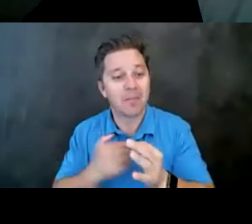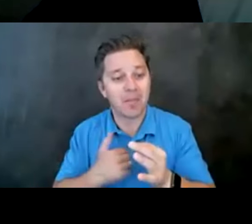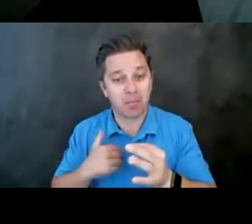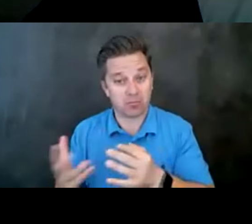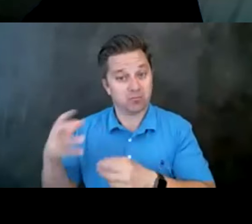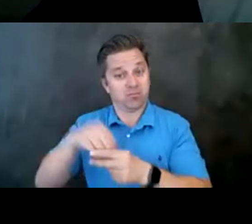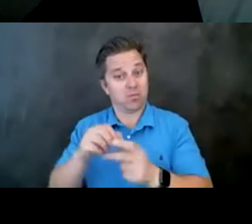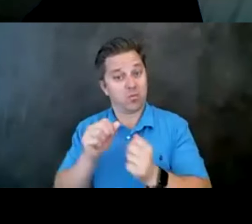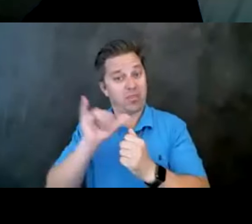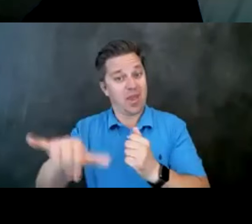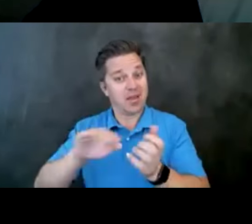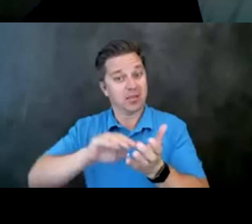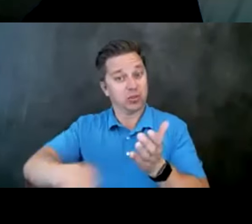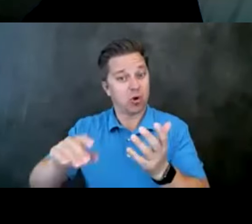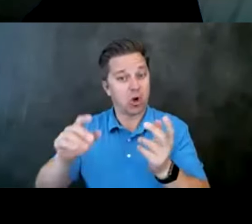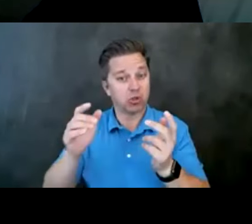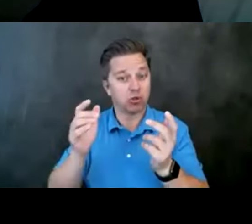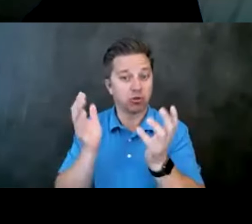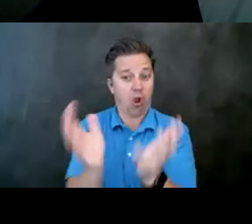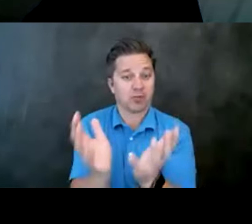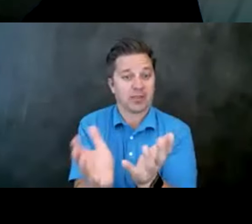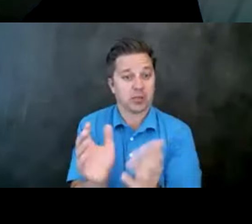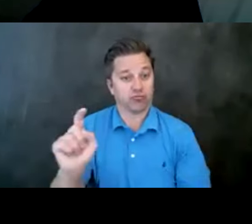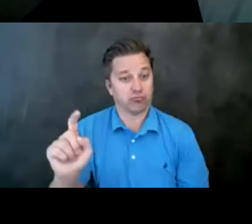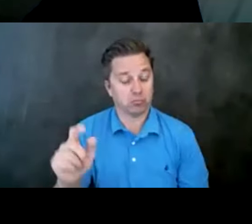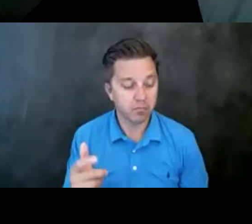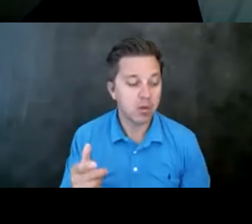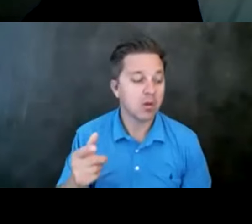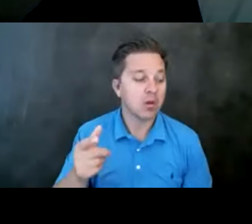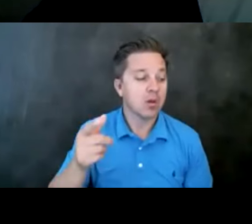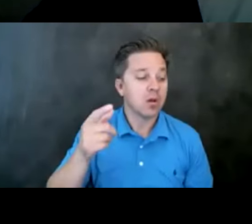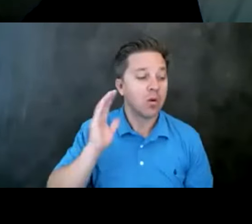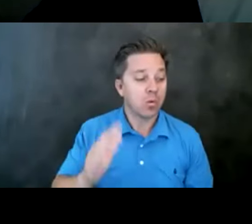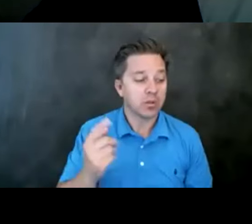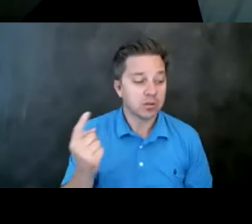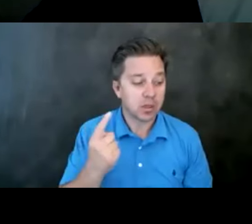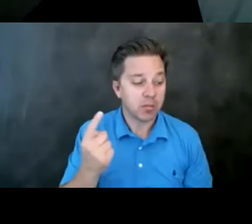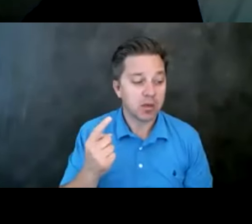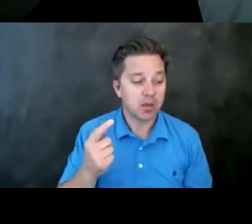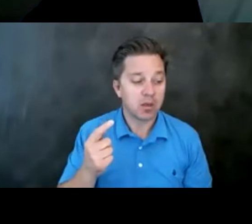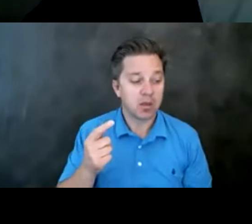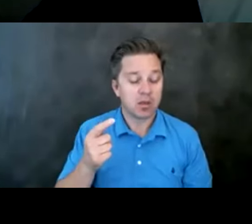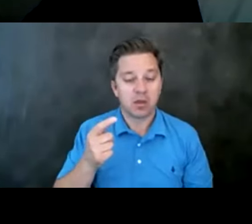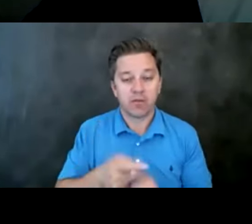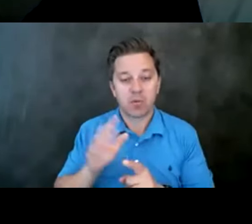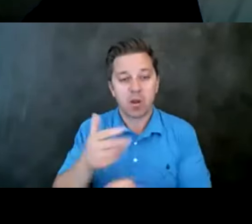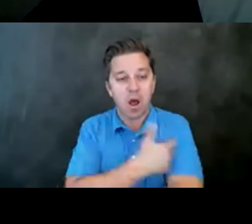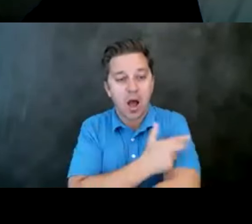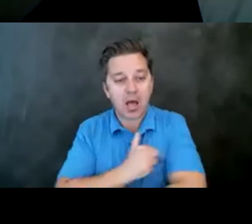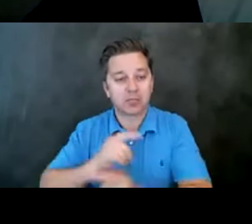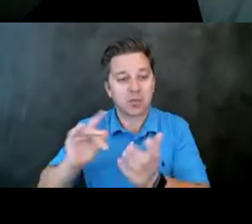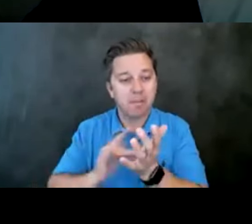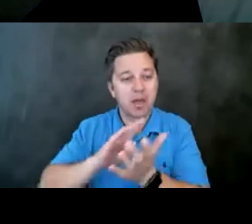conversation? And would someone from, um, uh, their hospital medical center, um,